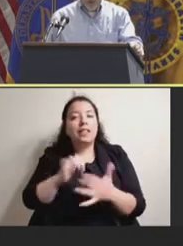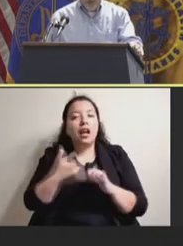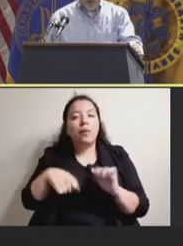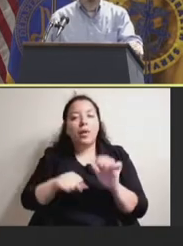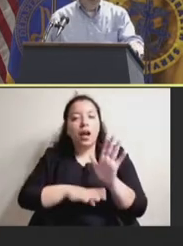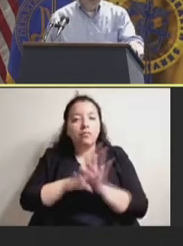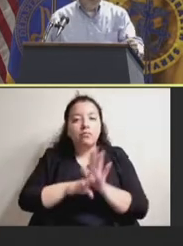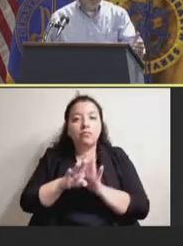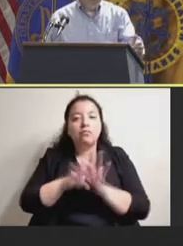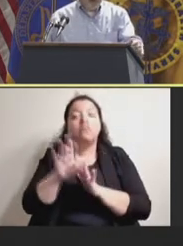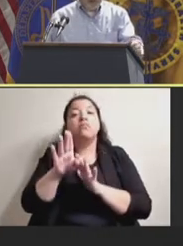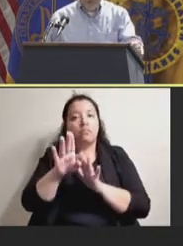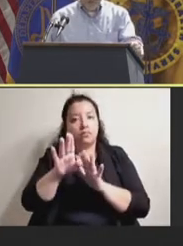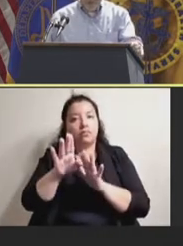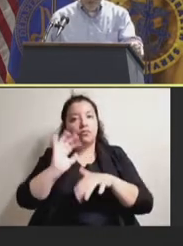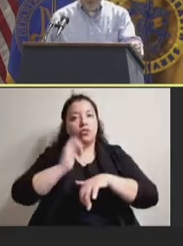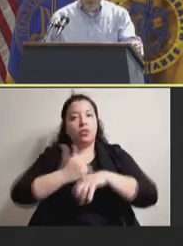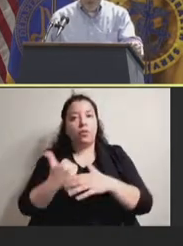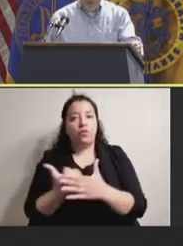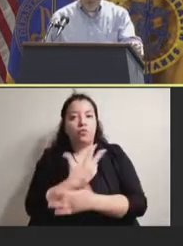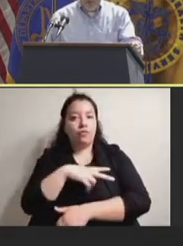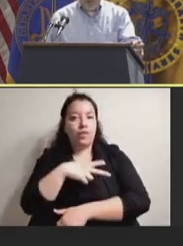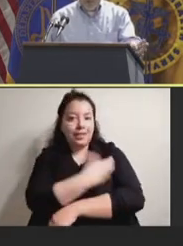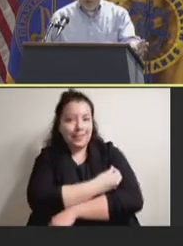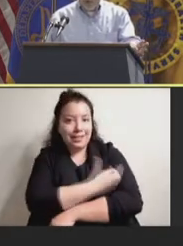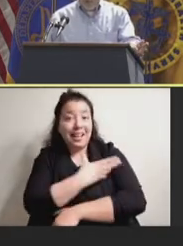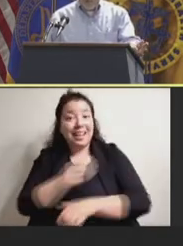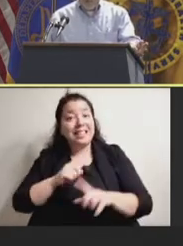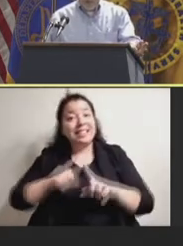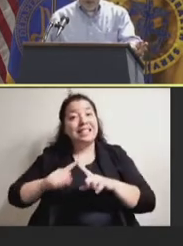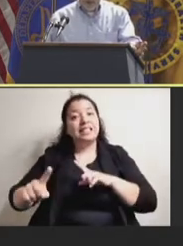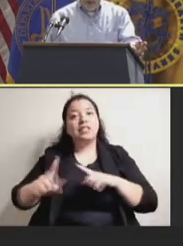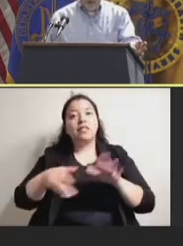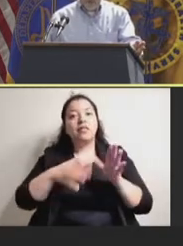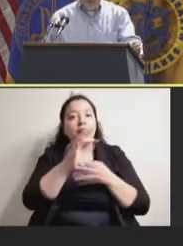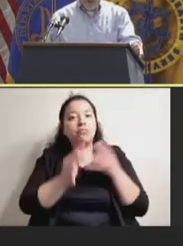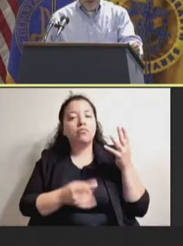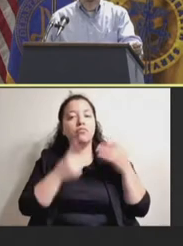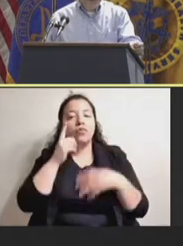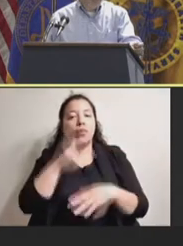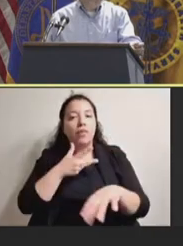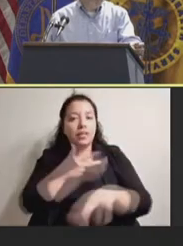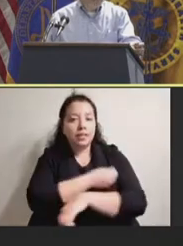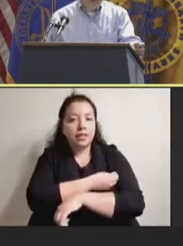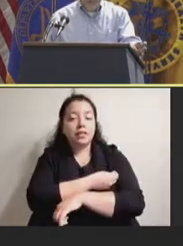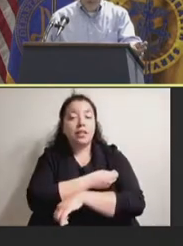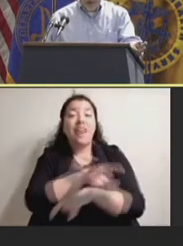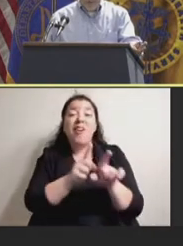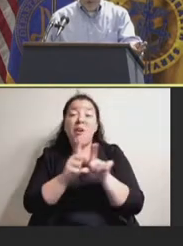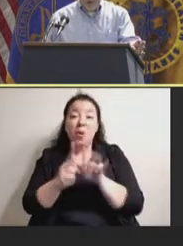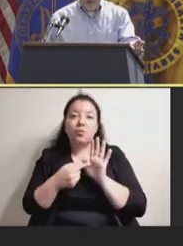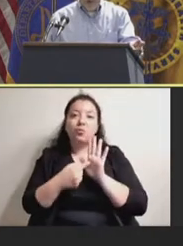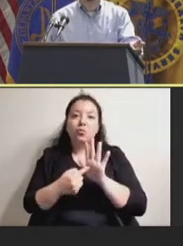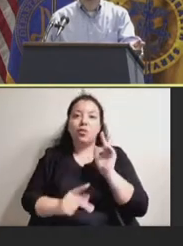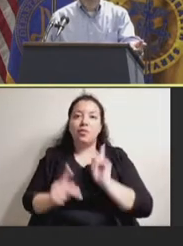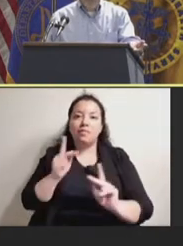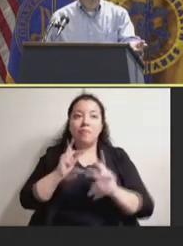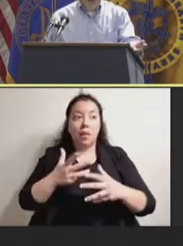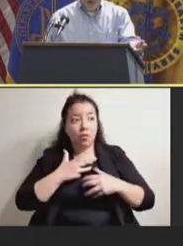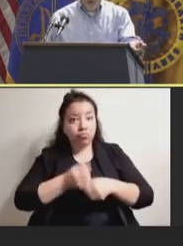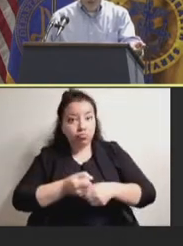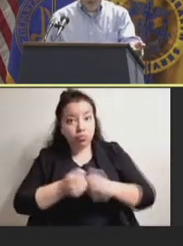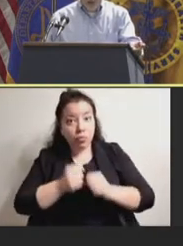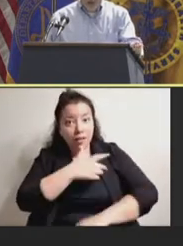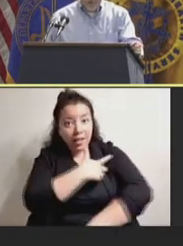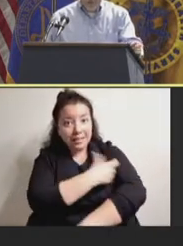vaccine and novel vaccine platforms while also revealing challenges in vaccine confidence, uptake, and equity